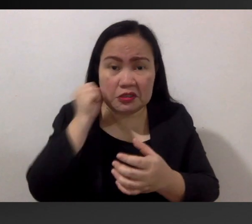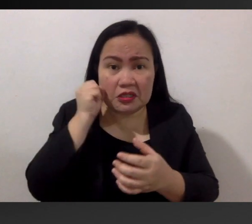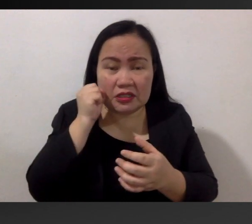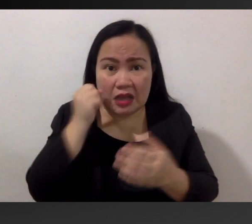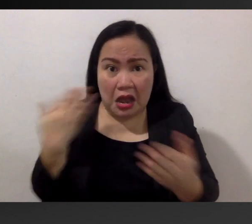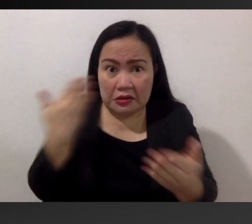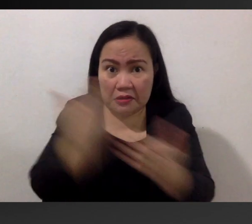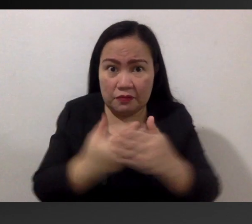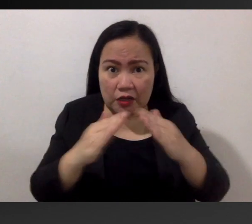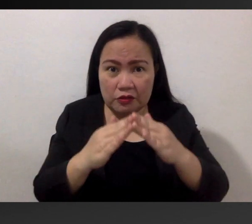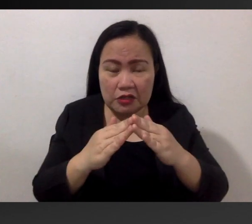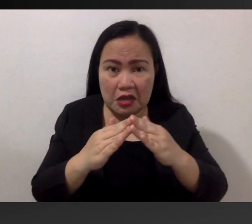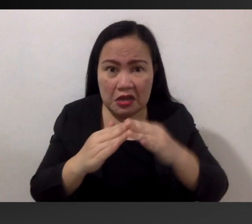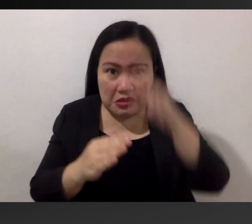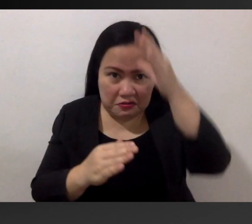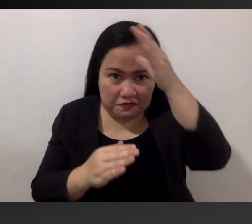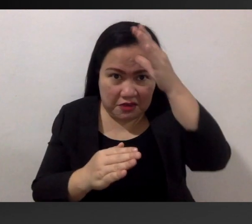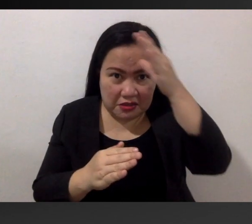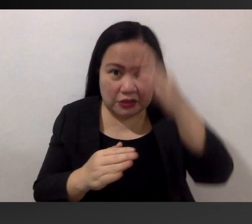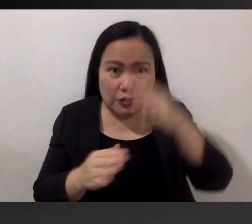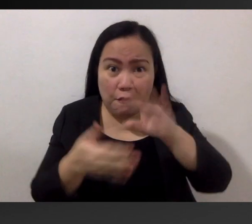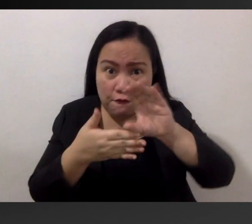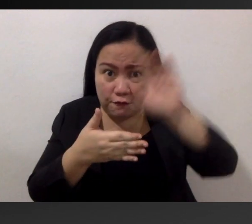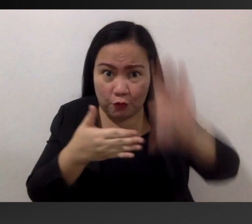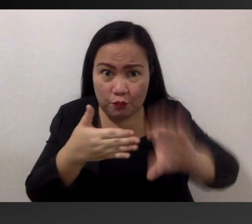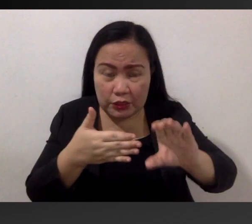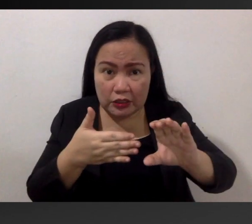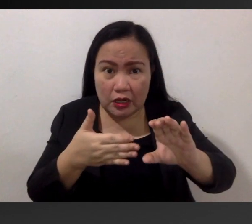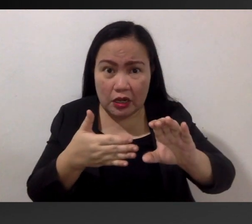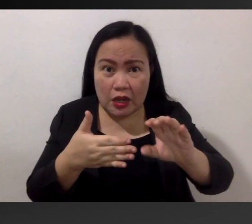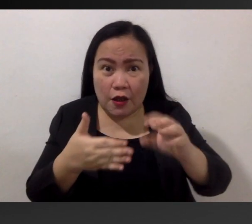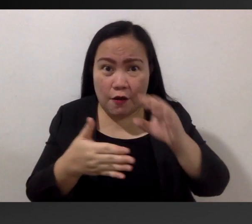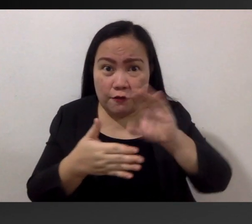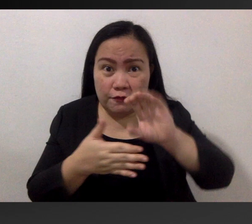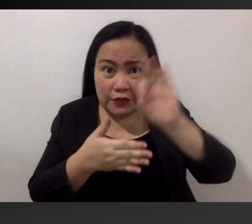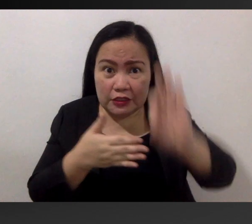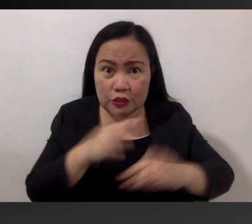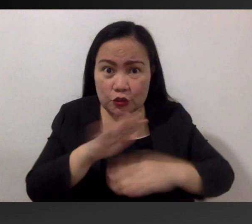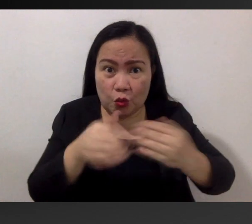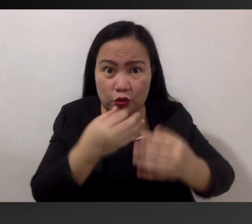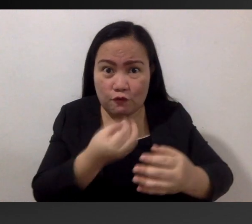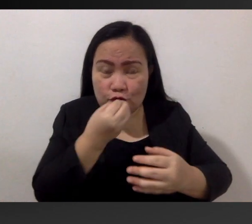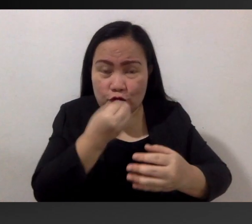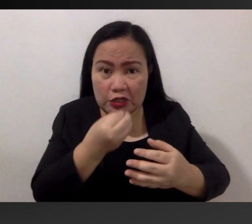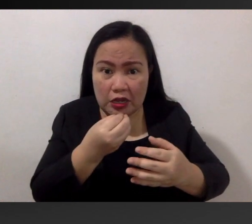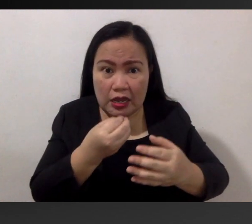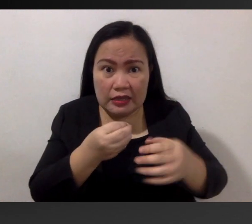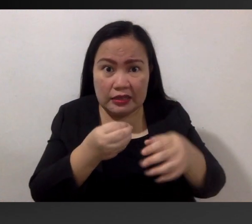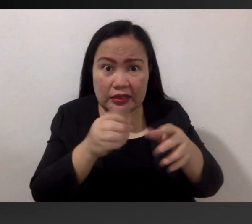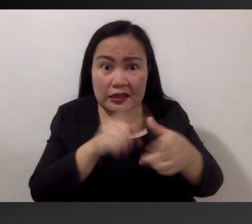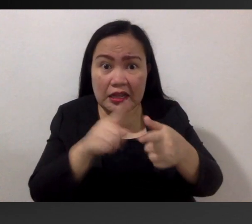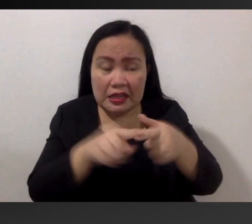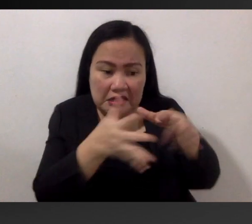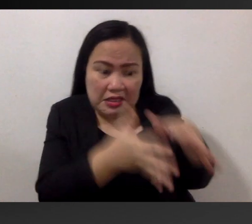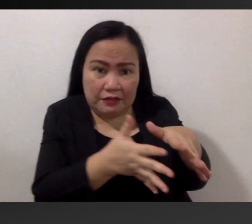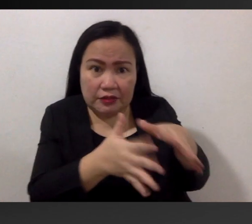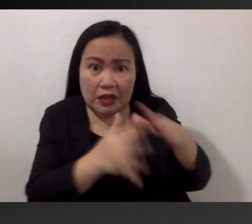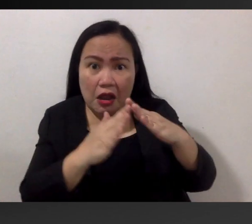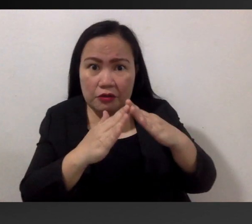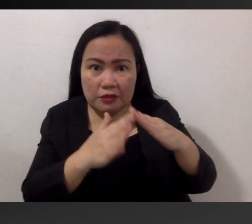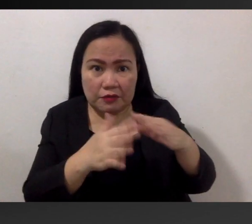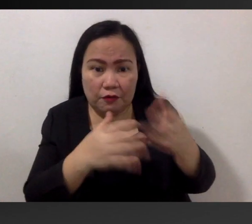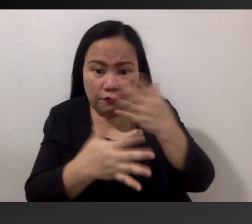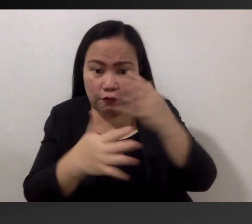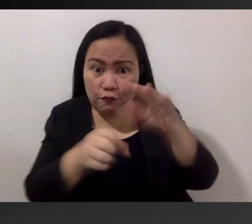The heartless father finished his dinner and left after his hands were full of the seasoned chicken.